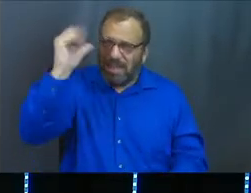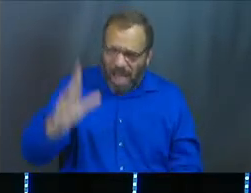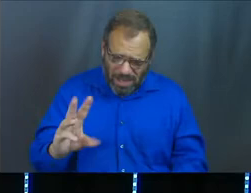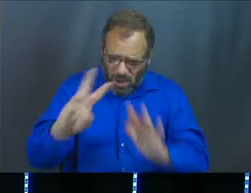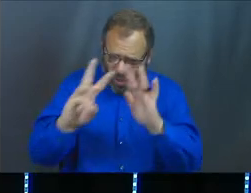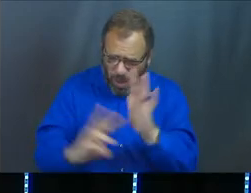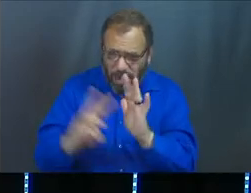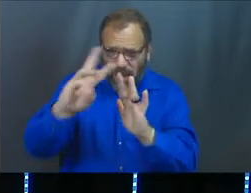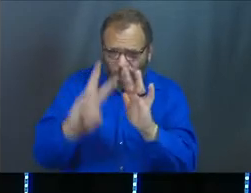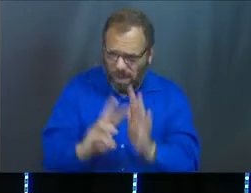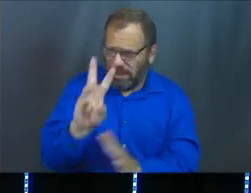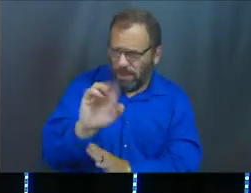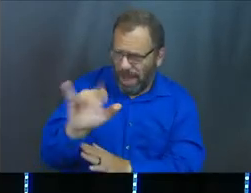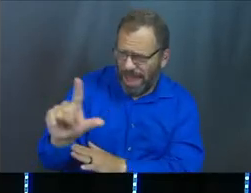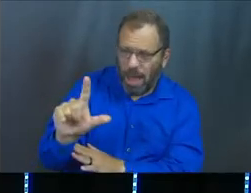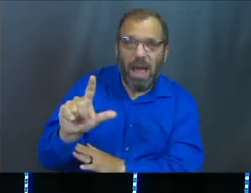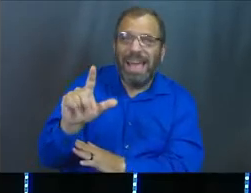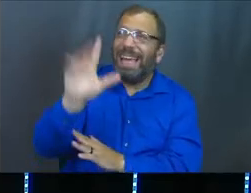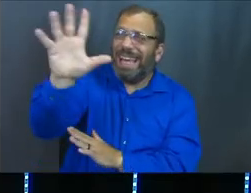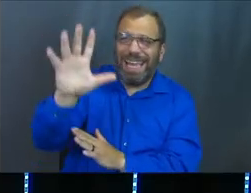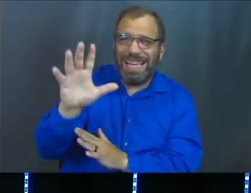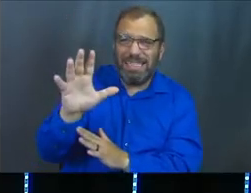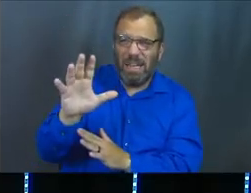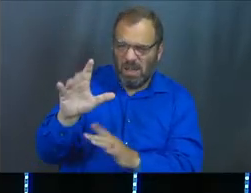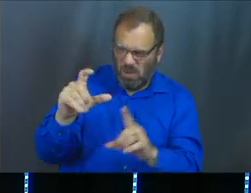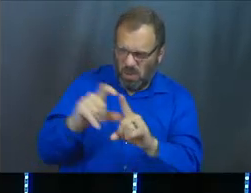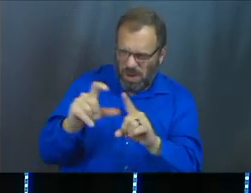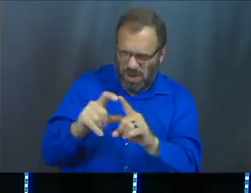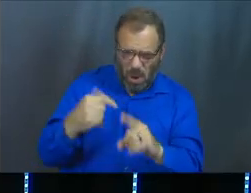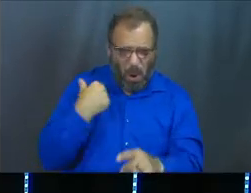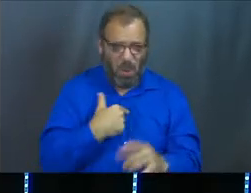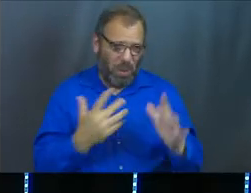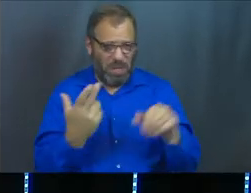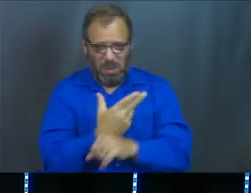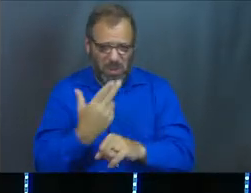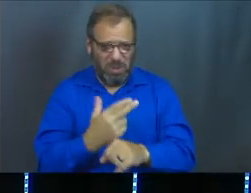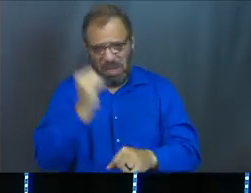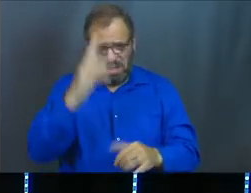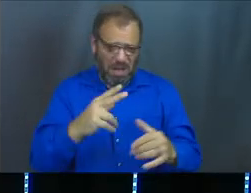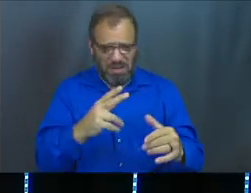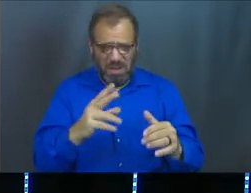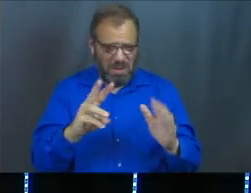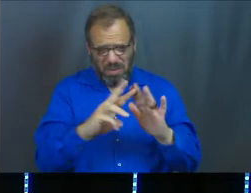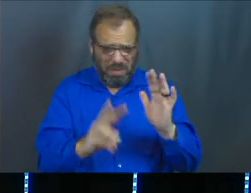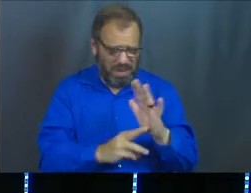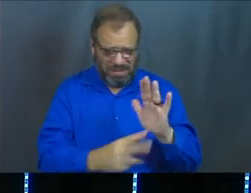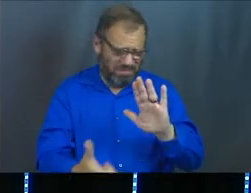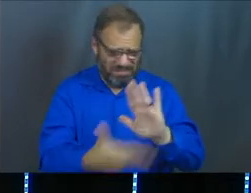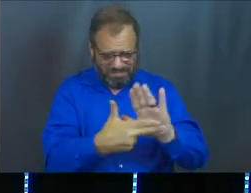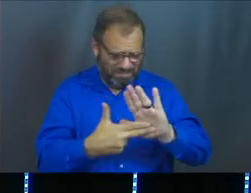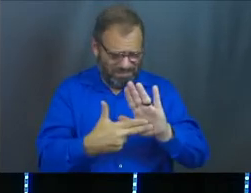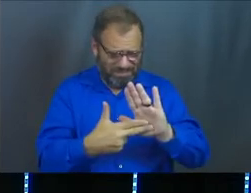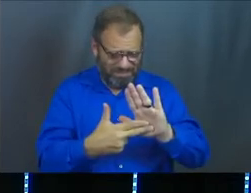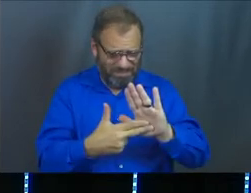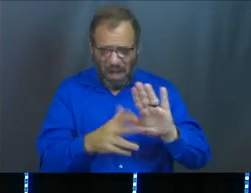God's will, because God's will is a sticky phrase that we Christians use, and we slap on things sometimes. And I want to talk about God's will today.